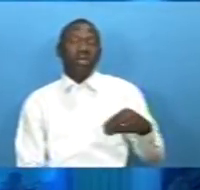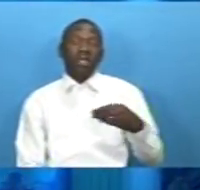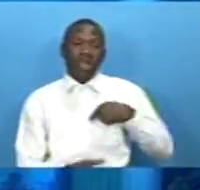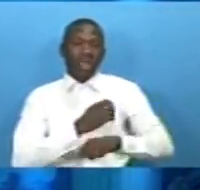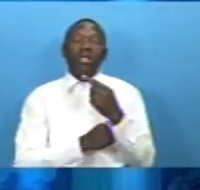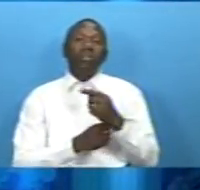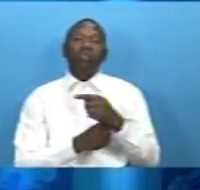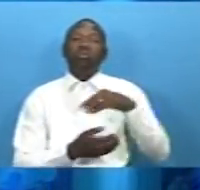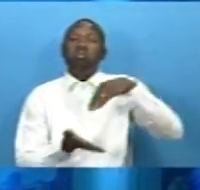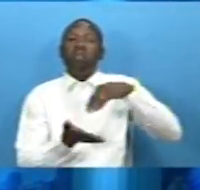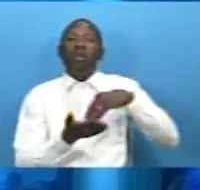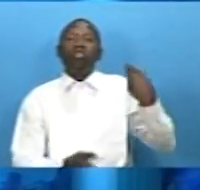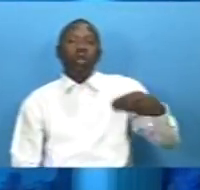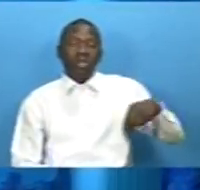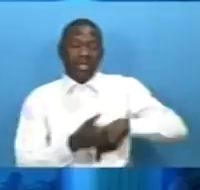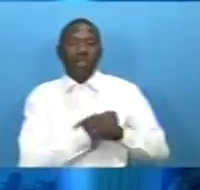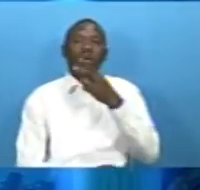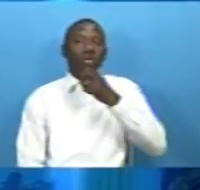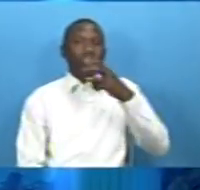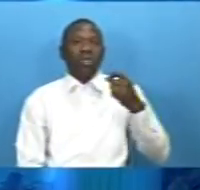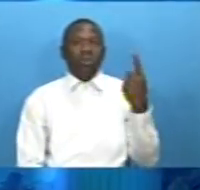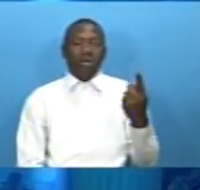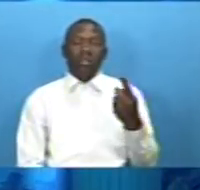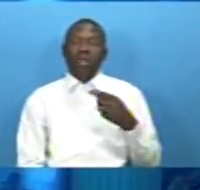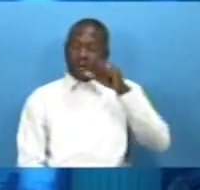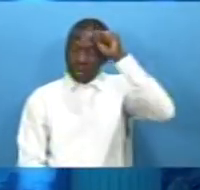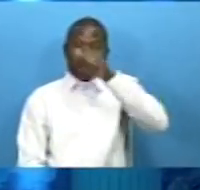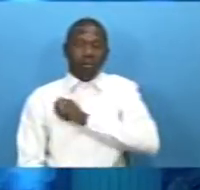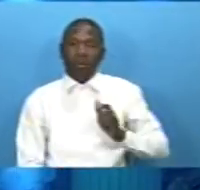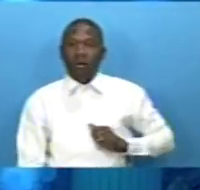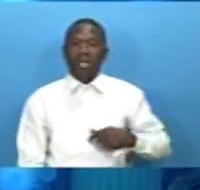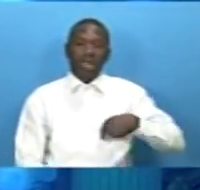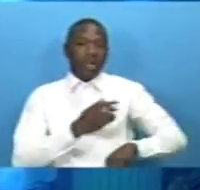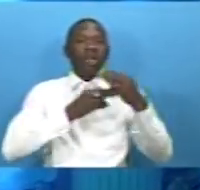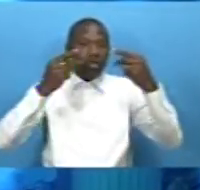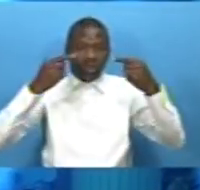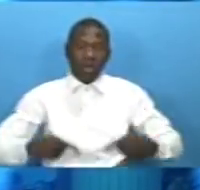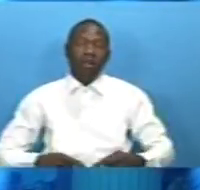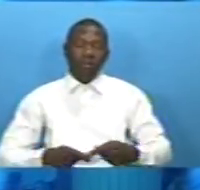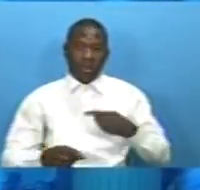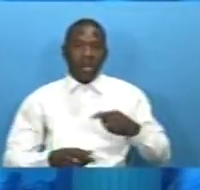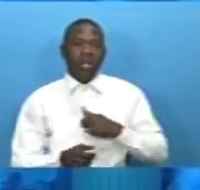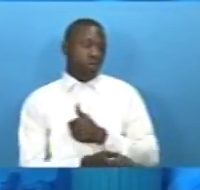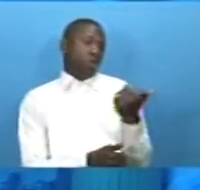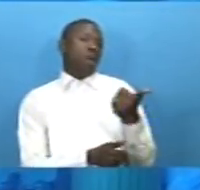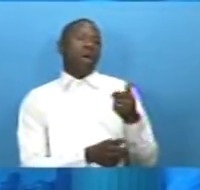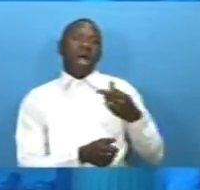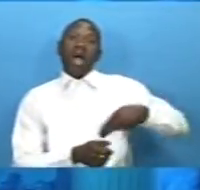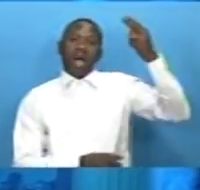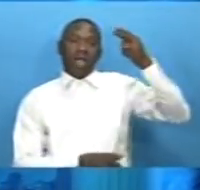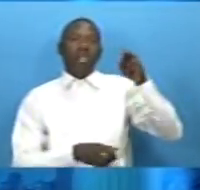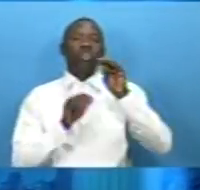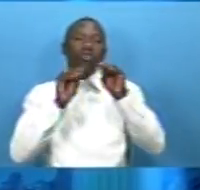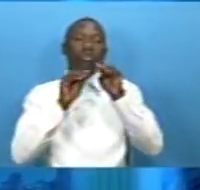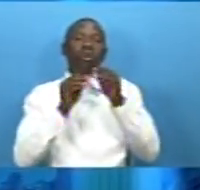2021 now president barrow in a statement delivered on behalf but on behalf of him by the higher education minister